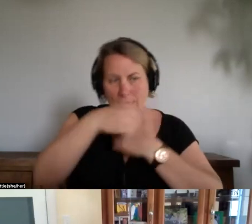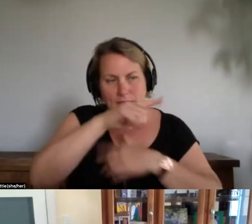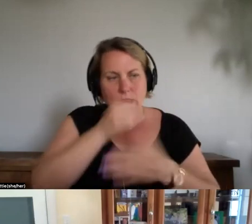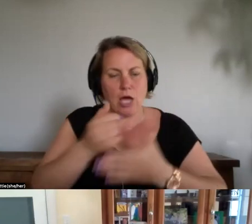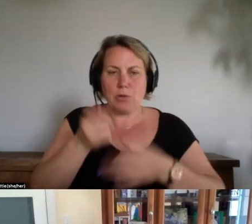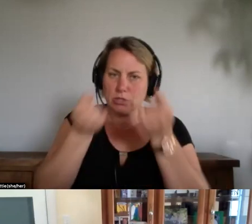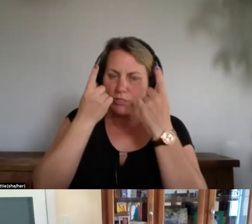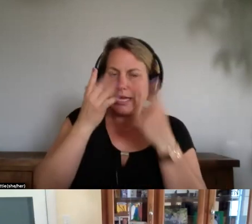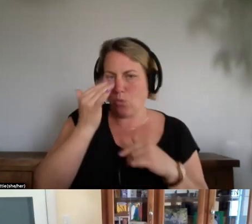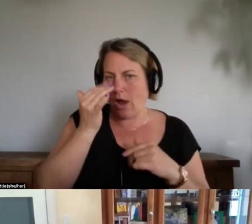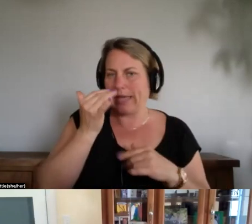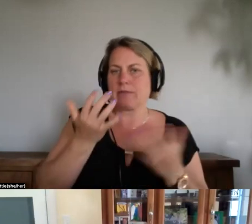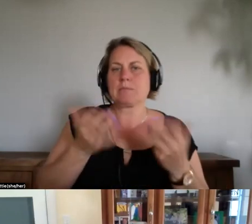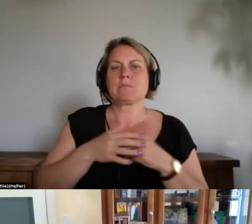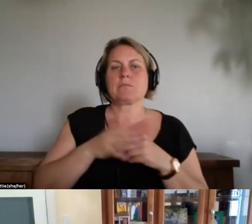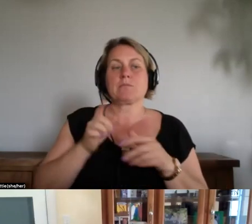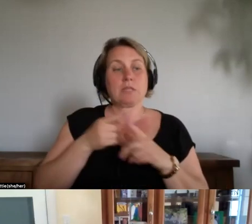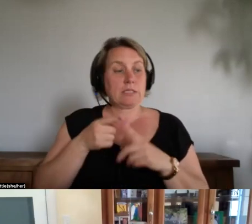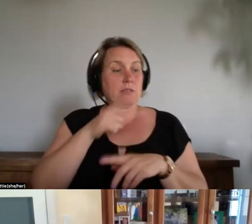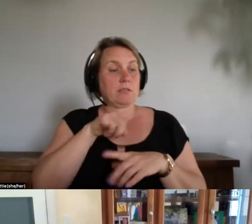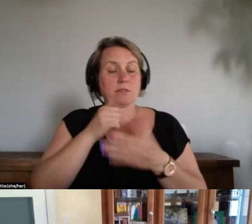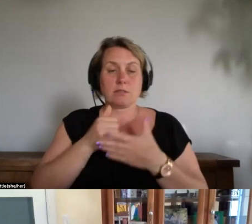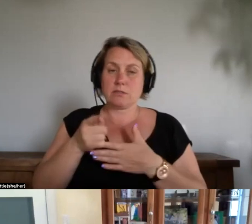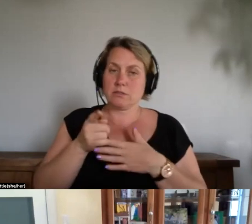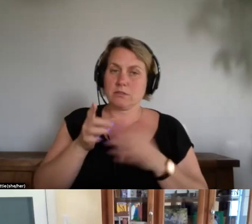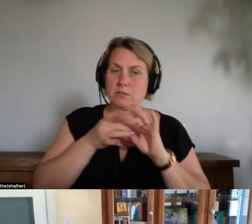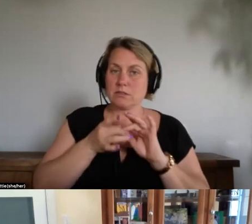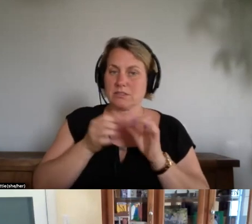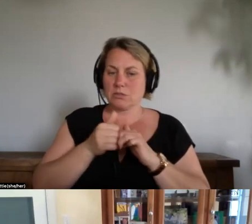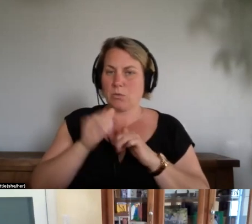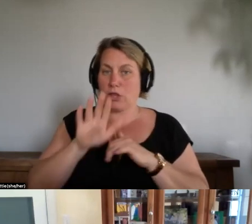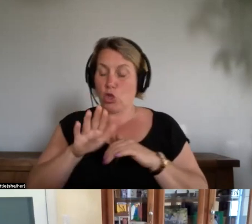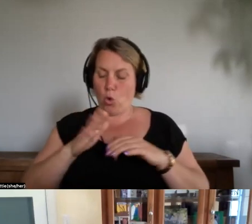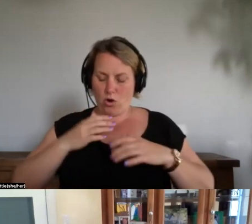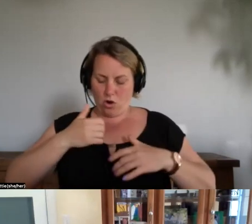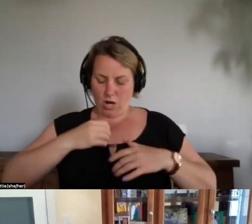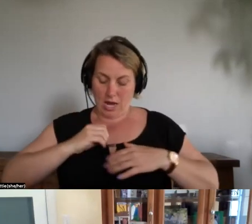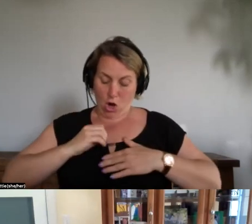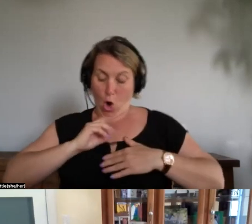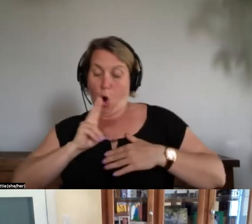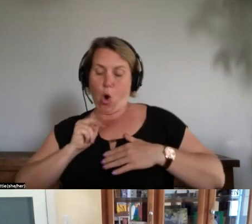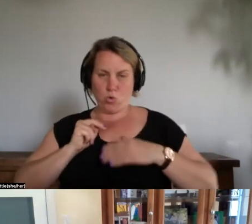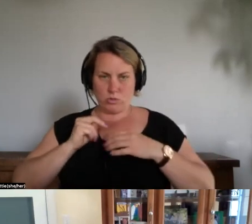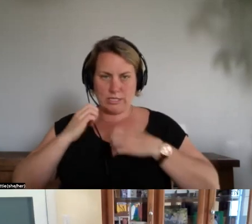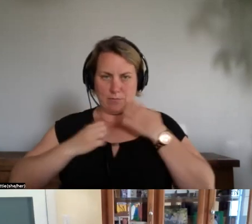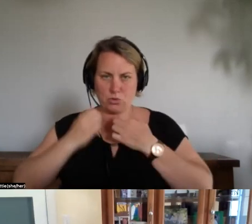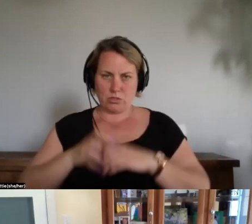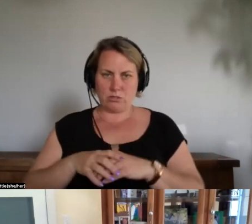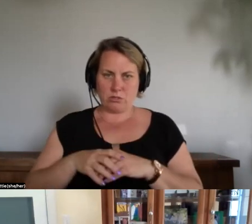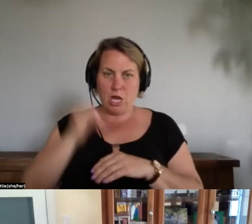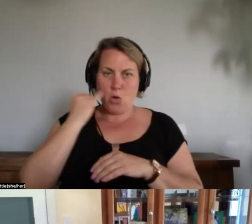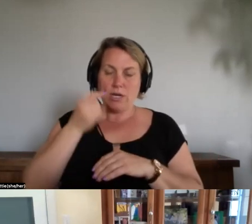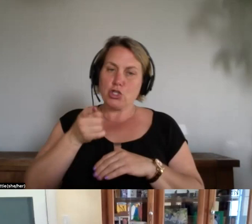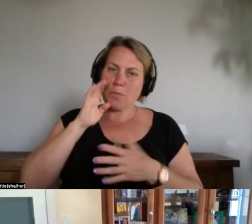they they would help you to connect with your own emotions and what you believe about